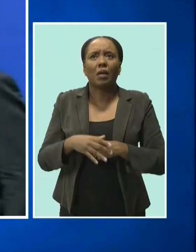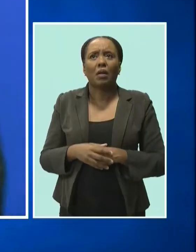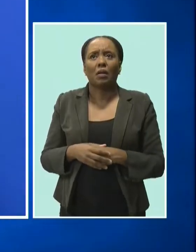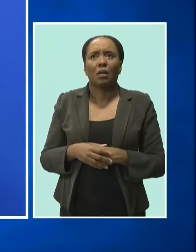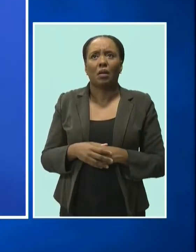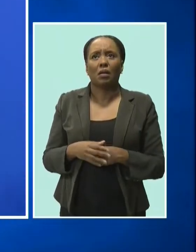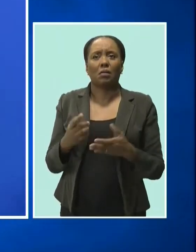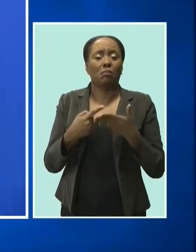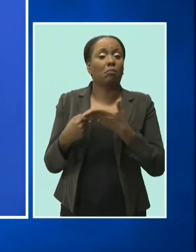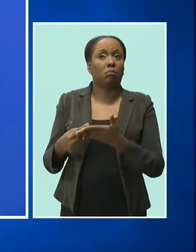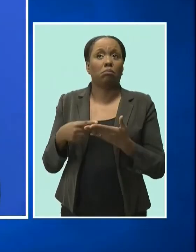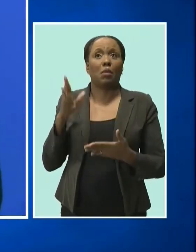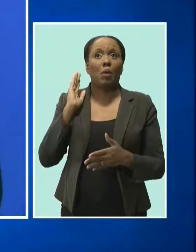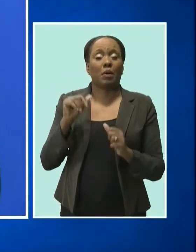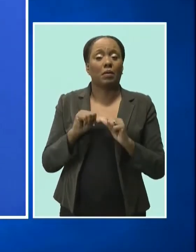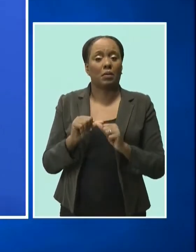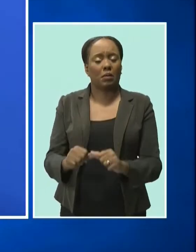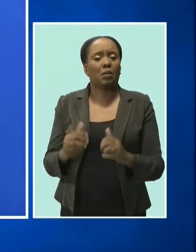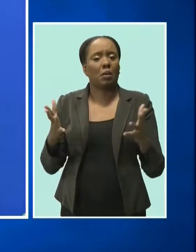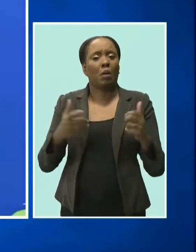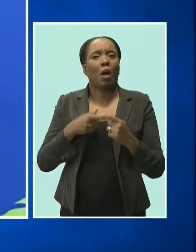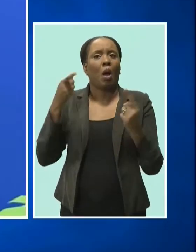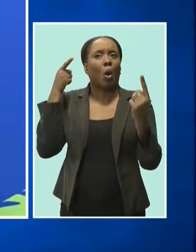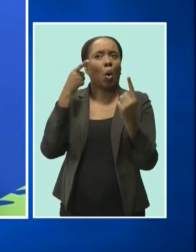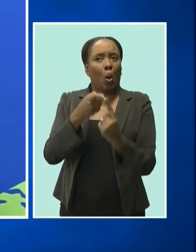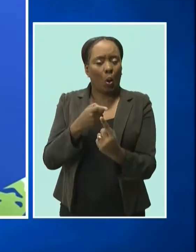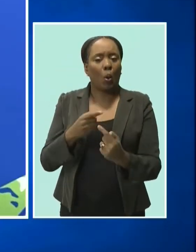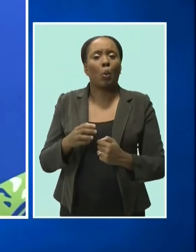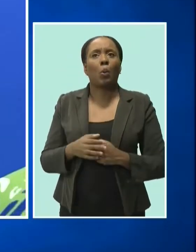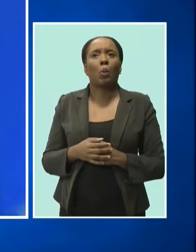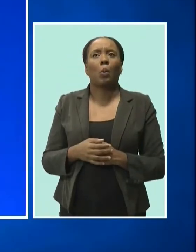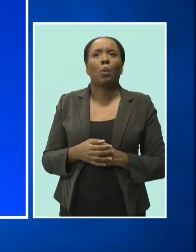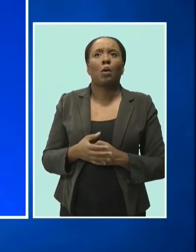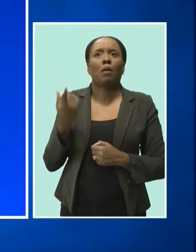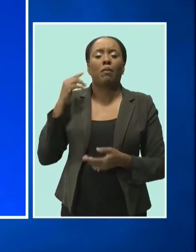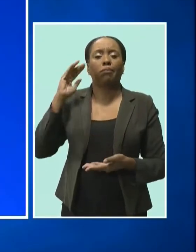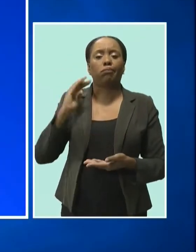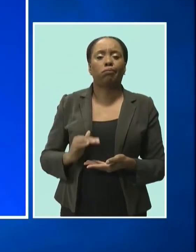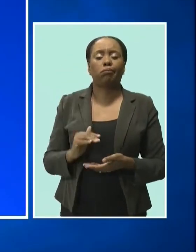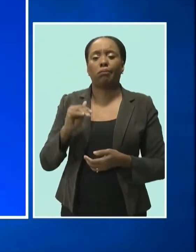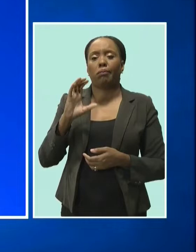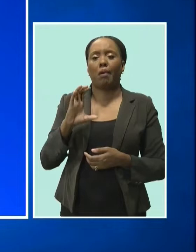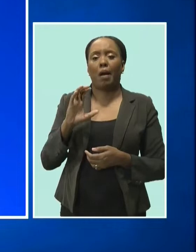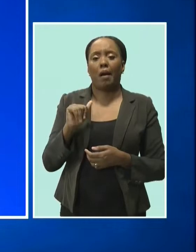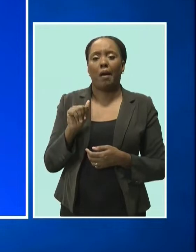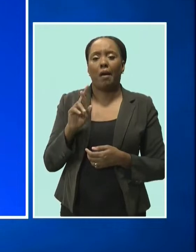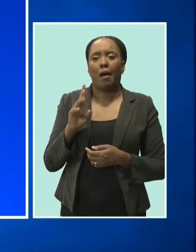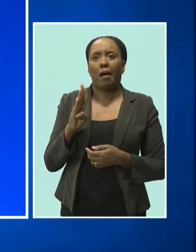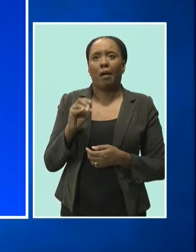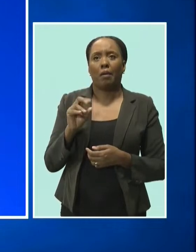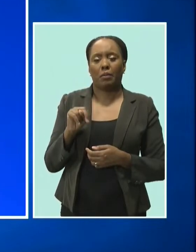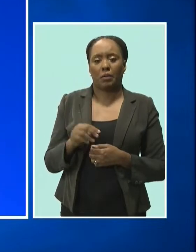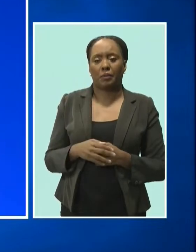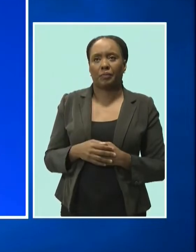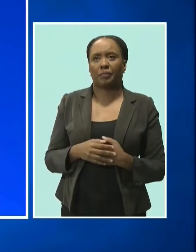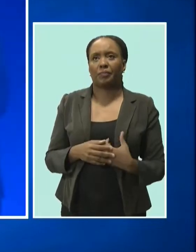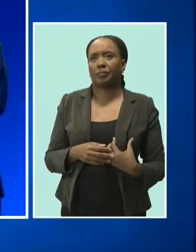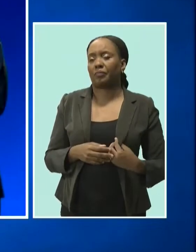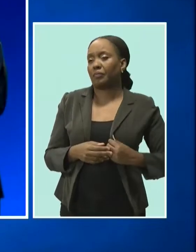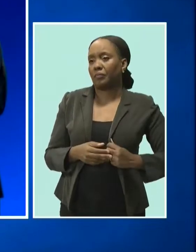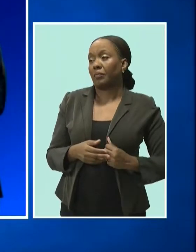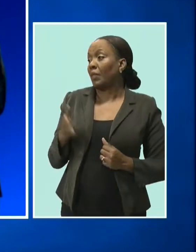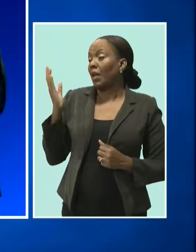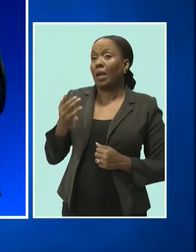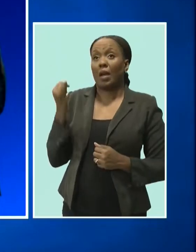proceed, with a goal to produce a plan to rapidly decarbonize the planet. If we fail, they will not forgive us.